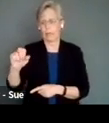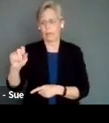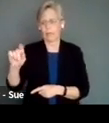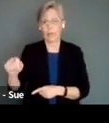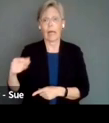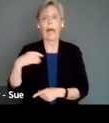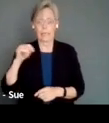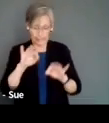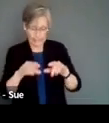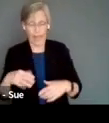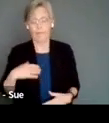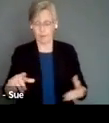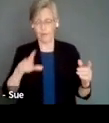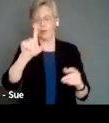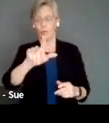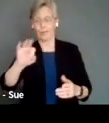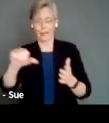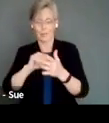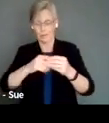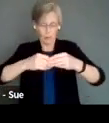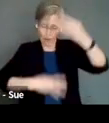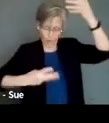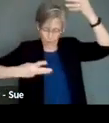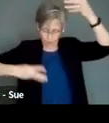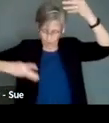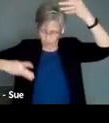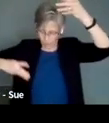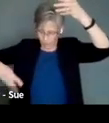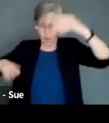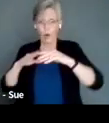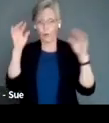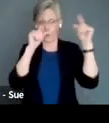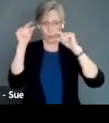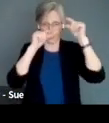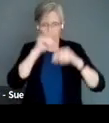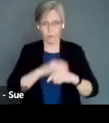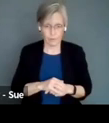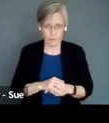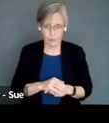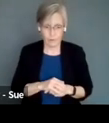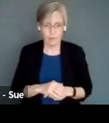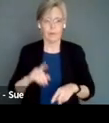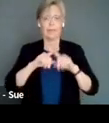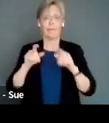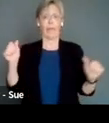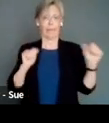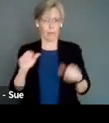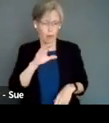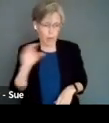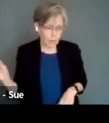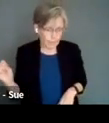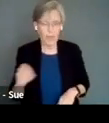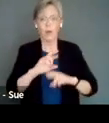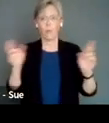that. And there are 29 pages of hits on Google search. So every one of those theatre companies have developed their own